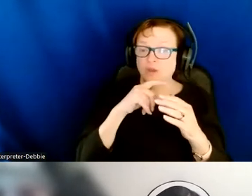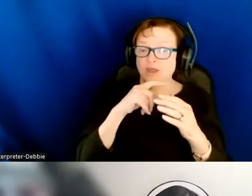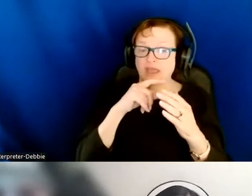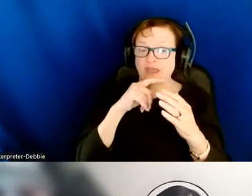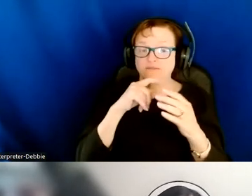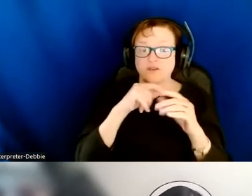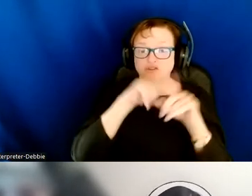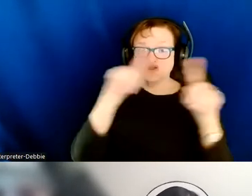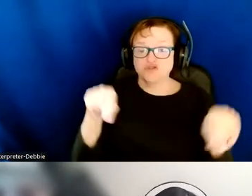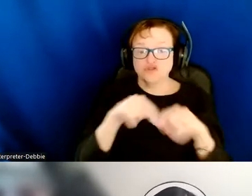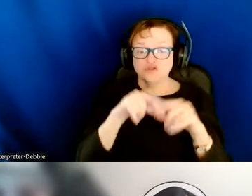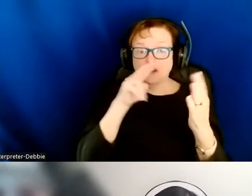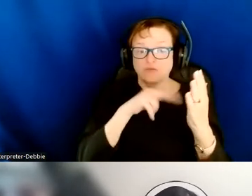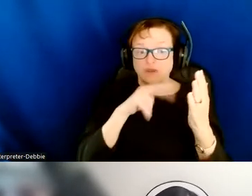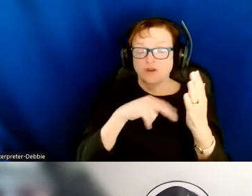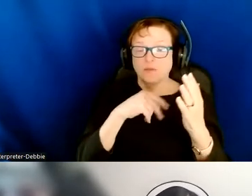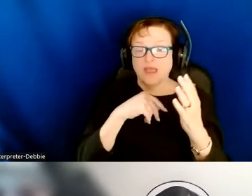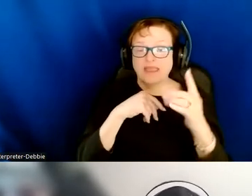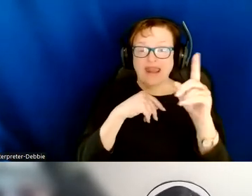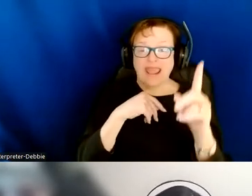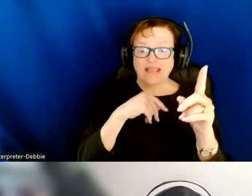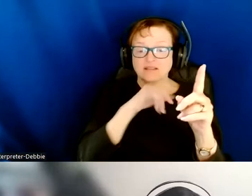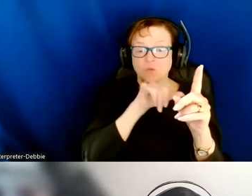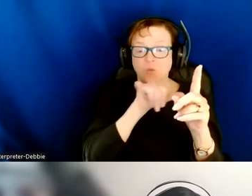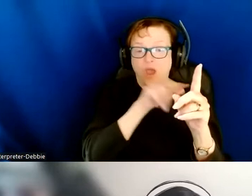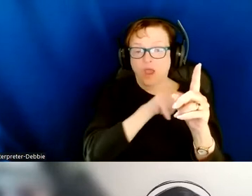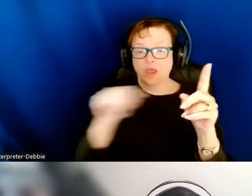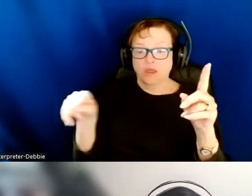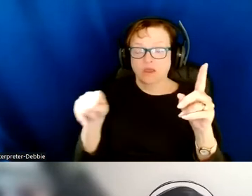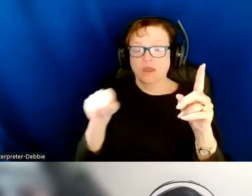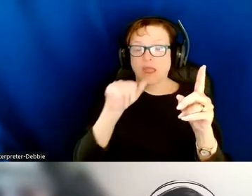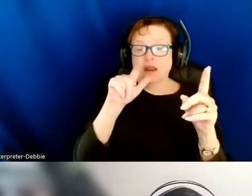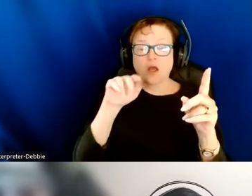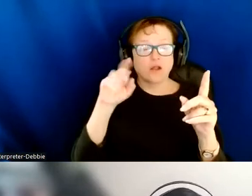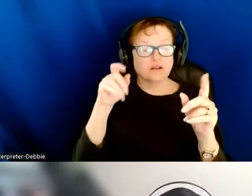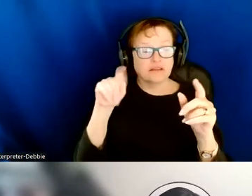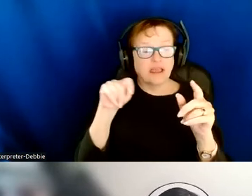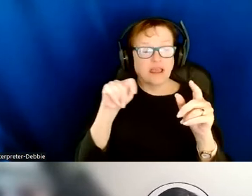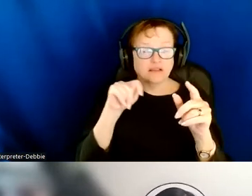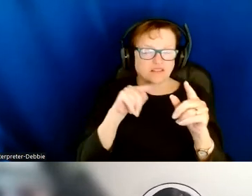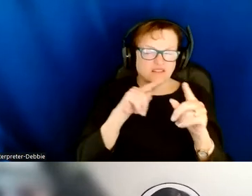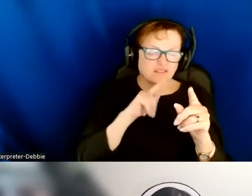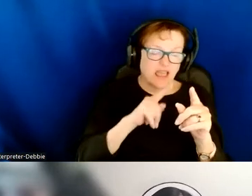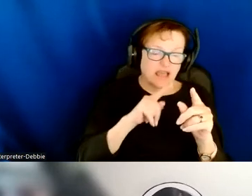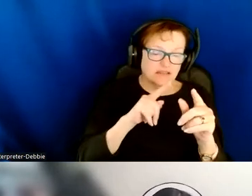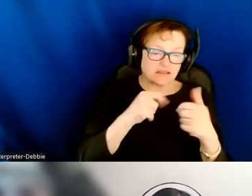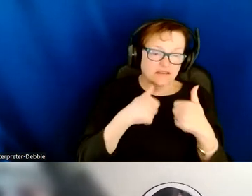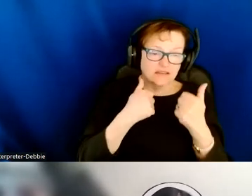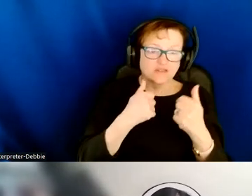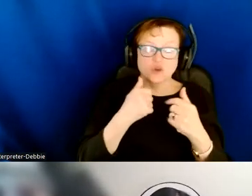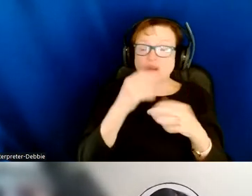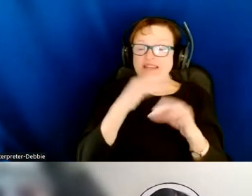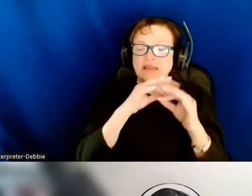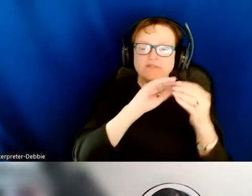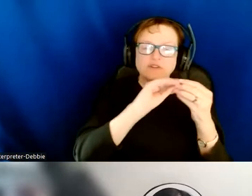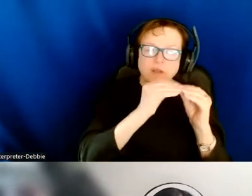get X and Y axis values and alt text for a line chart if it exists. So, instead of hearing a list of values like you